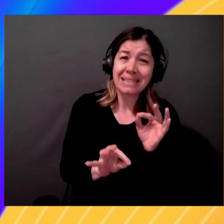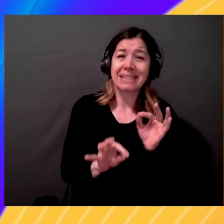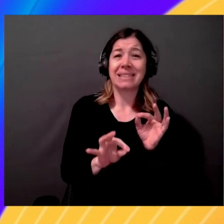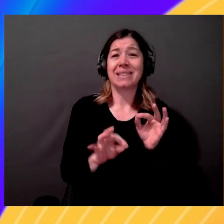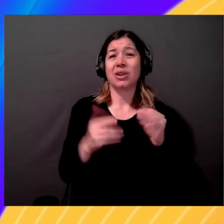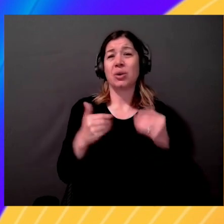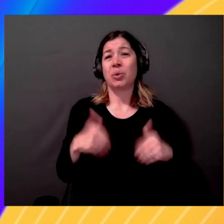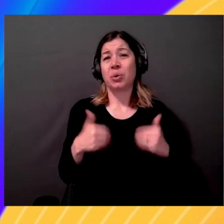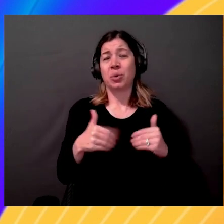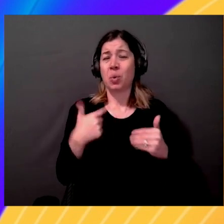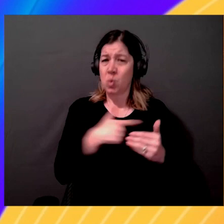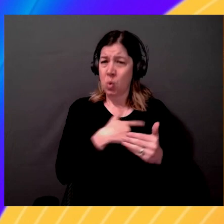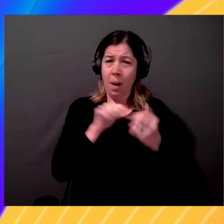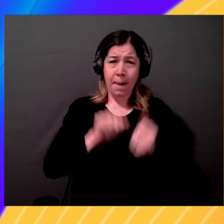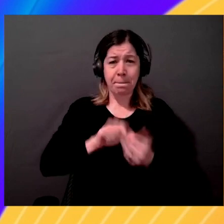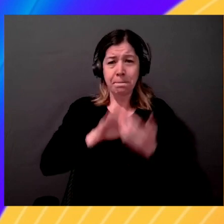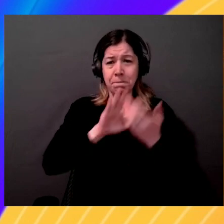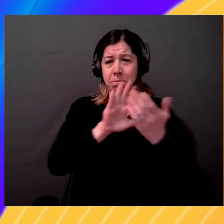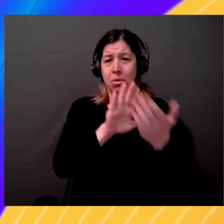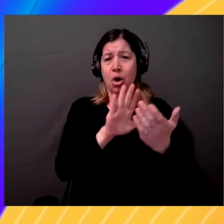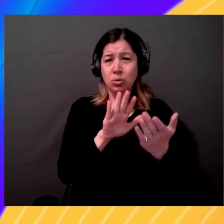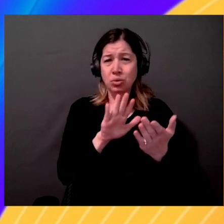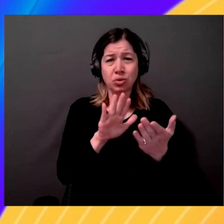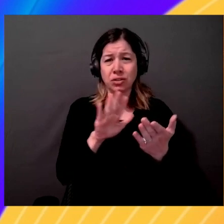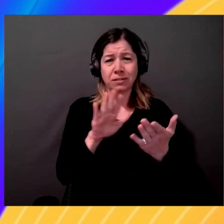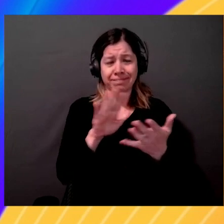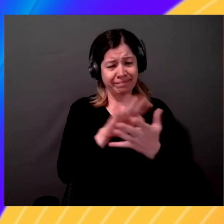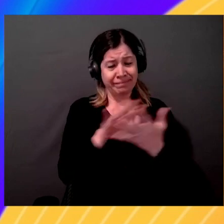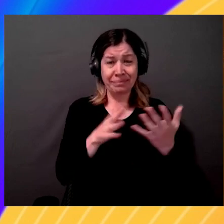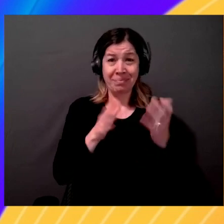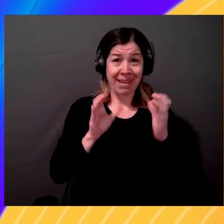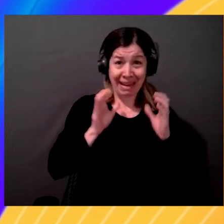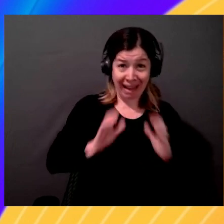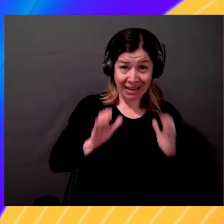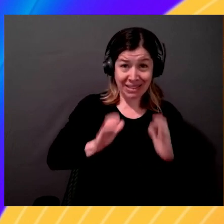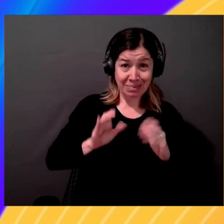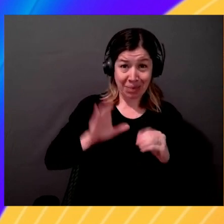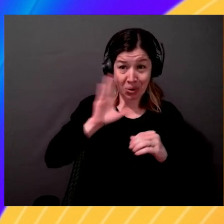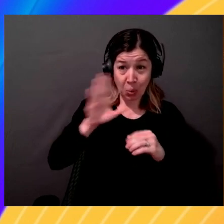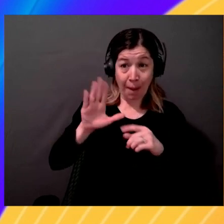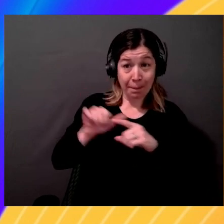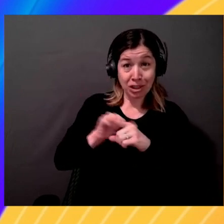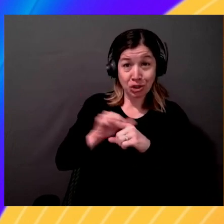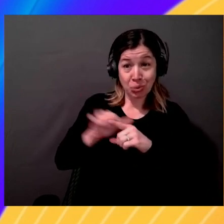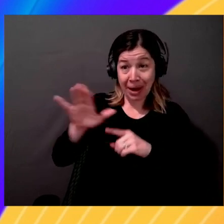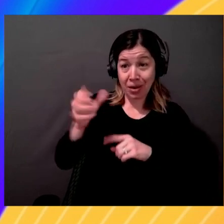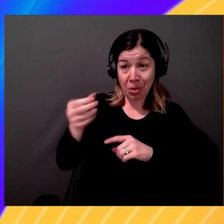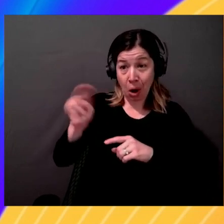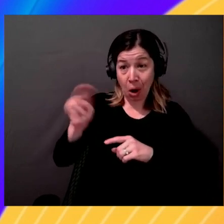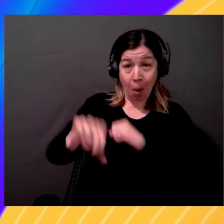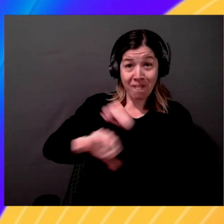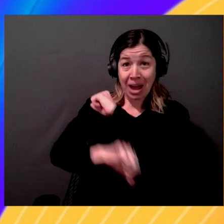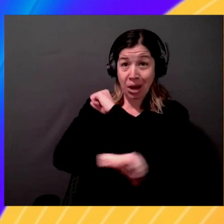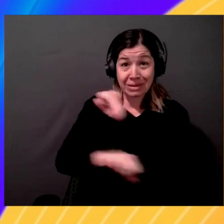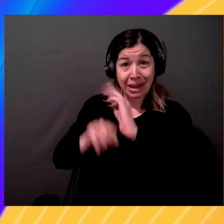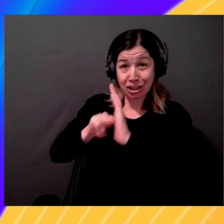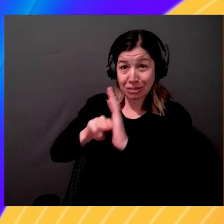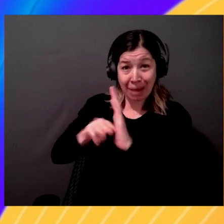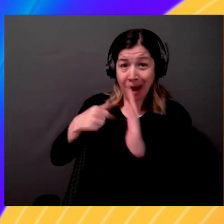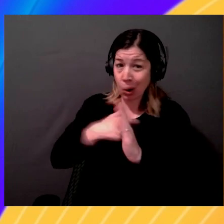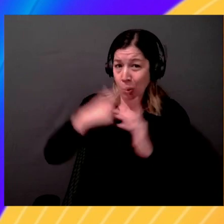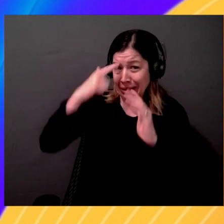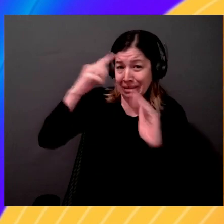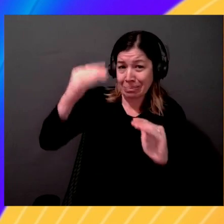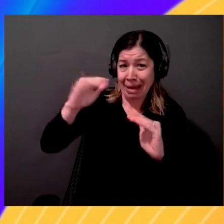in a way that there are customers that are going to be training their own foundation models. We expect that to be limited in number, but